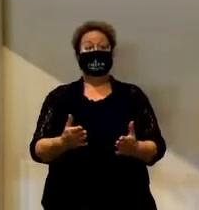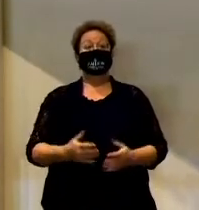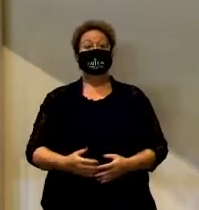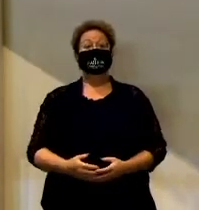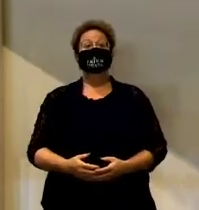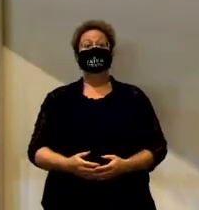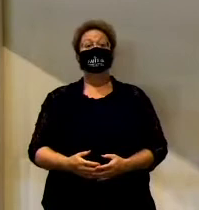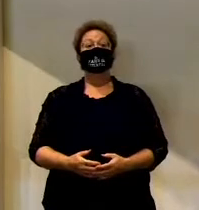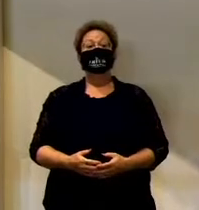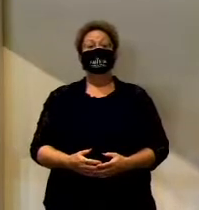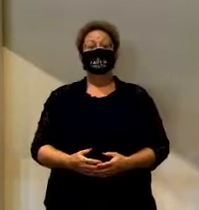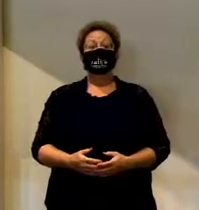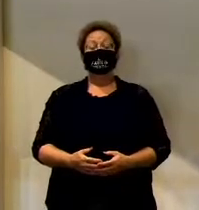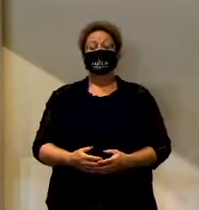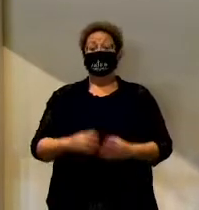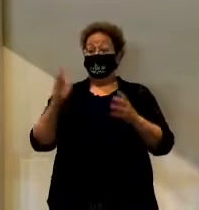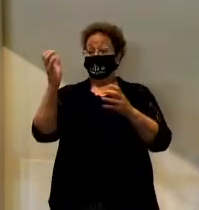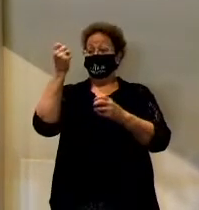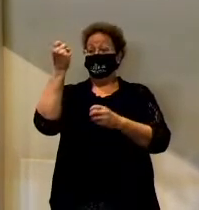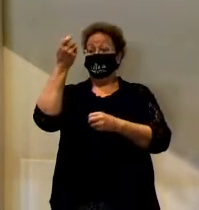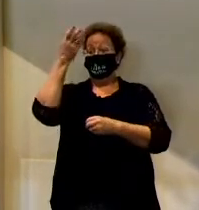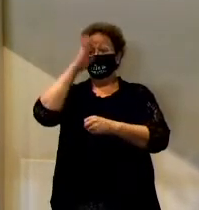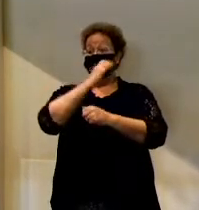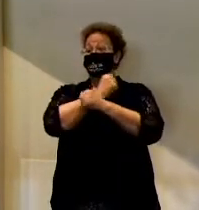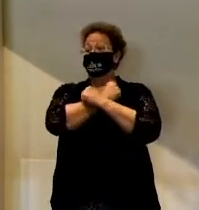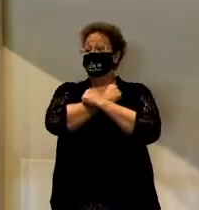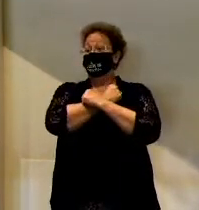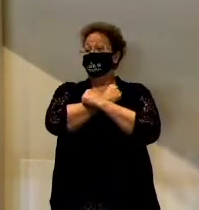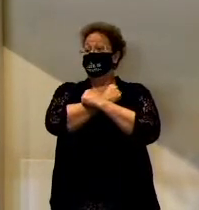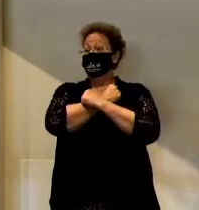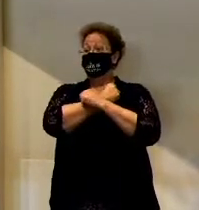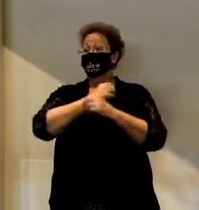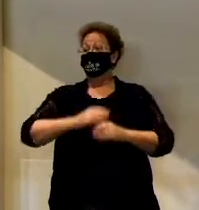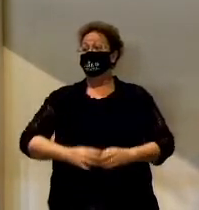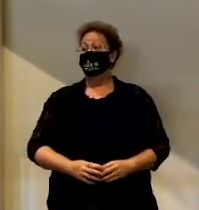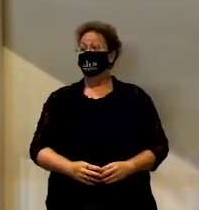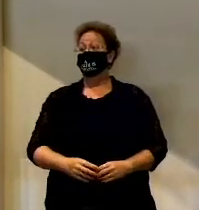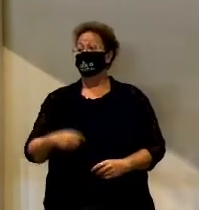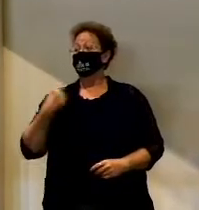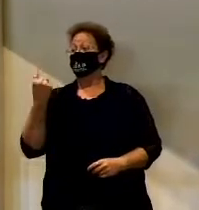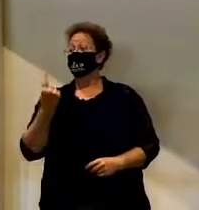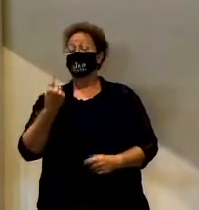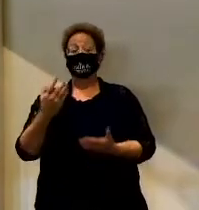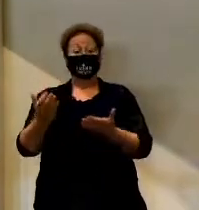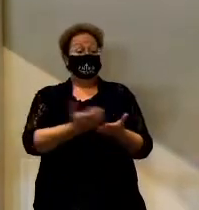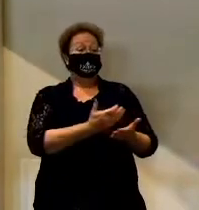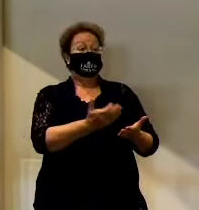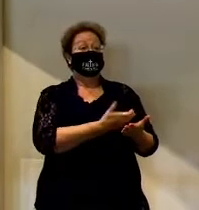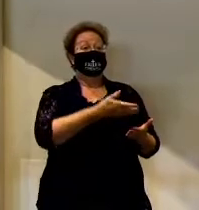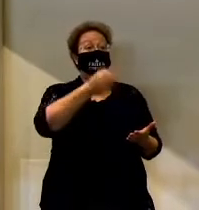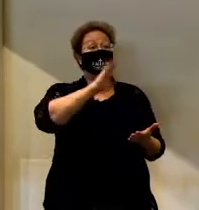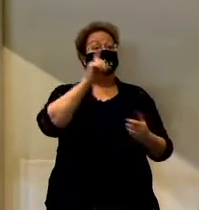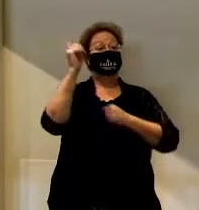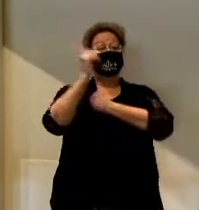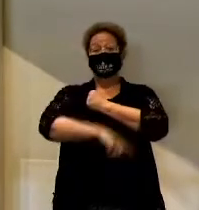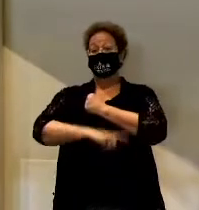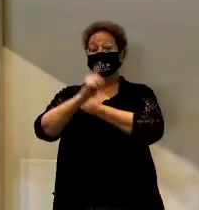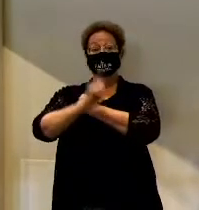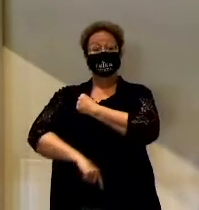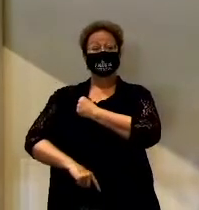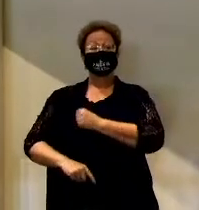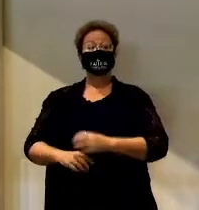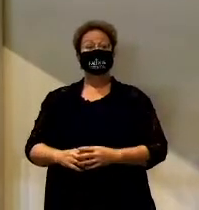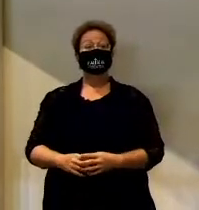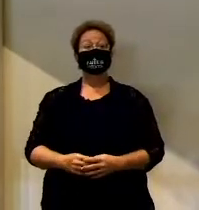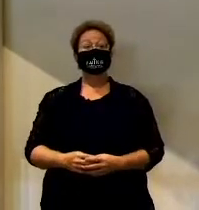ever have won over God's love and his acceptance. We would only deserve God's wrath and his rejection.